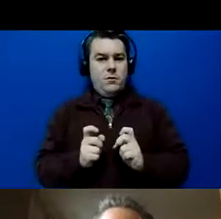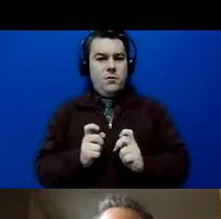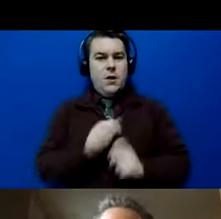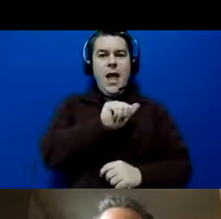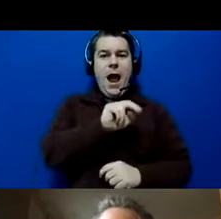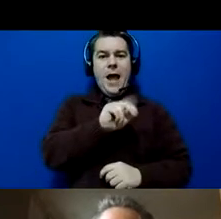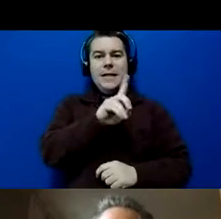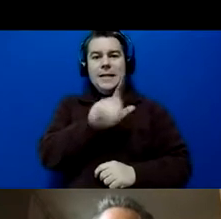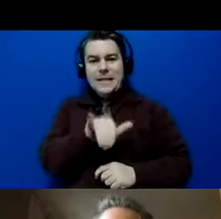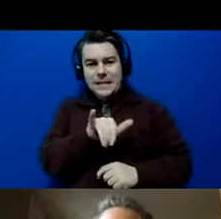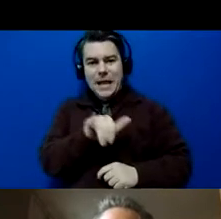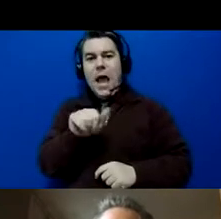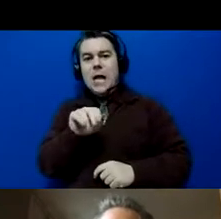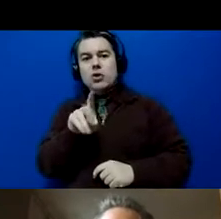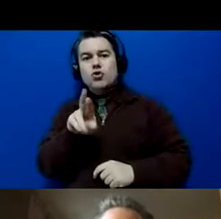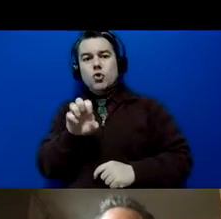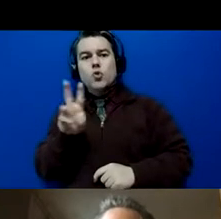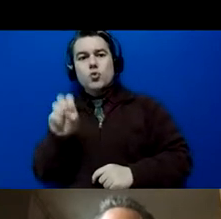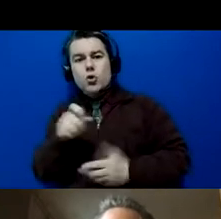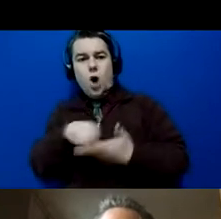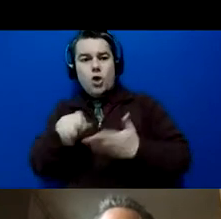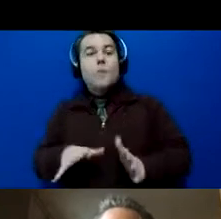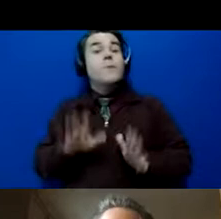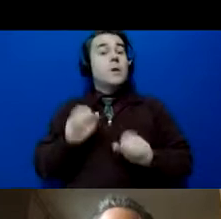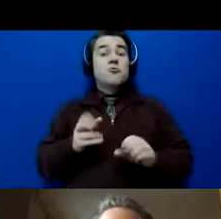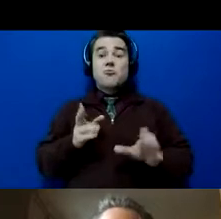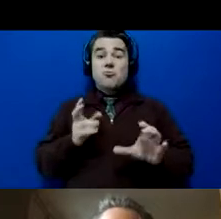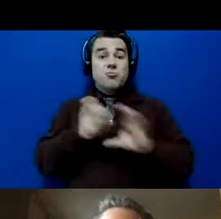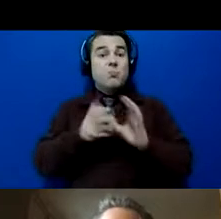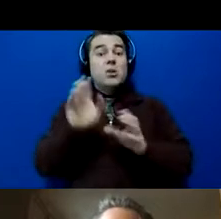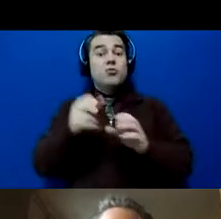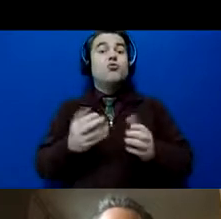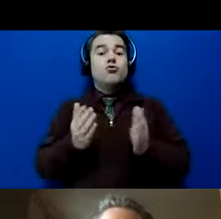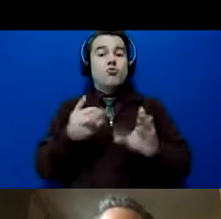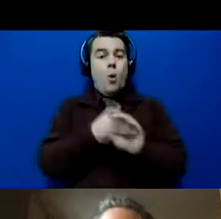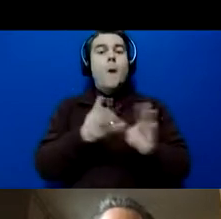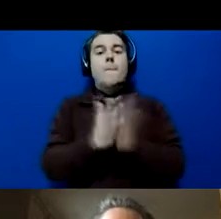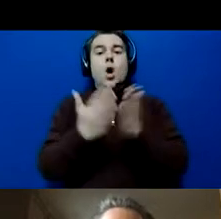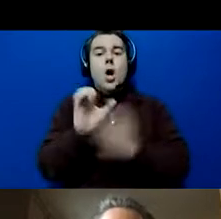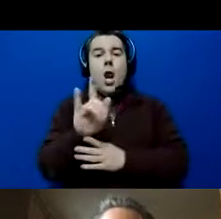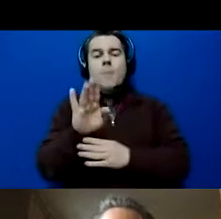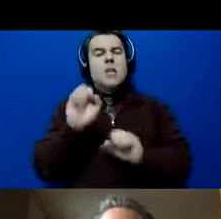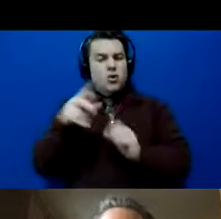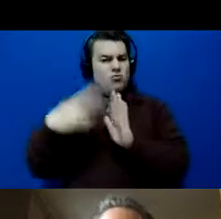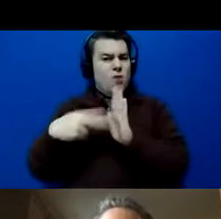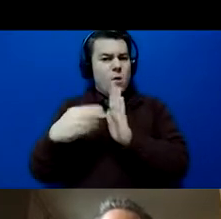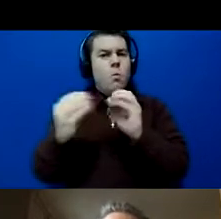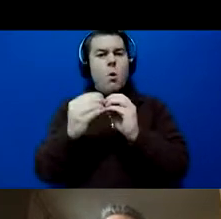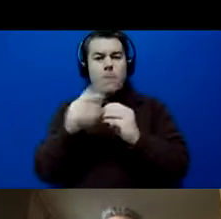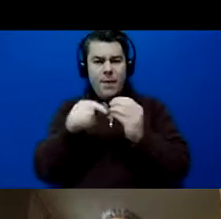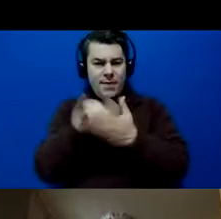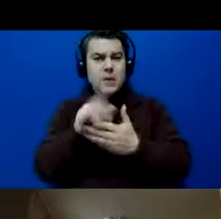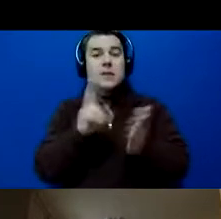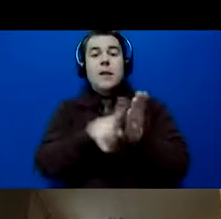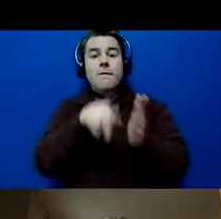Ambassador community page and you can be a part of the book club. Again, you can read more about it and sign up for the book